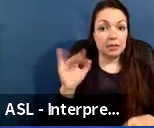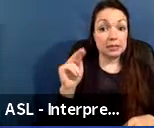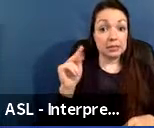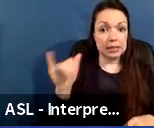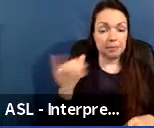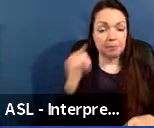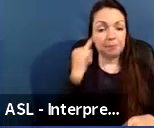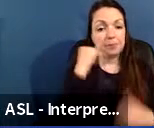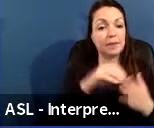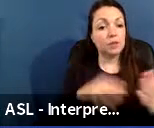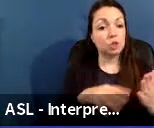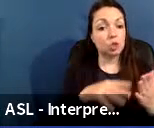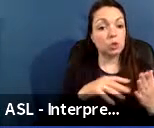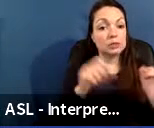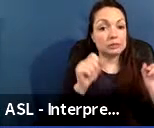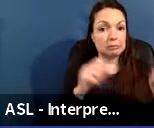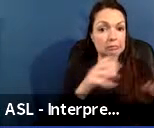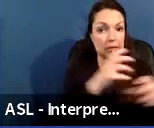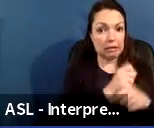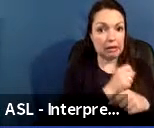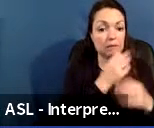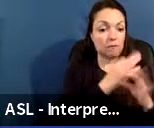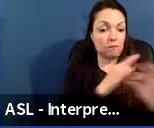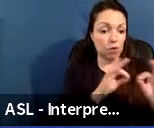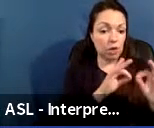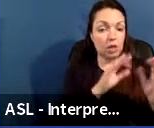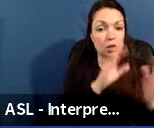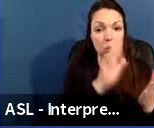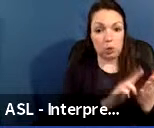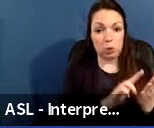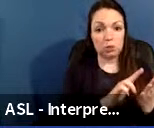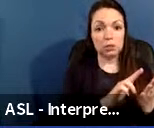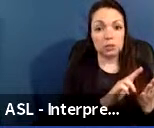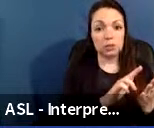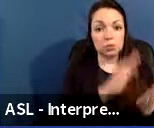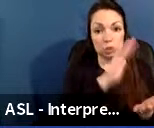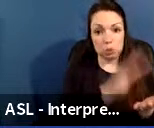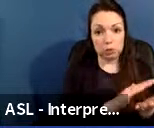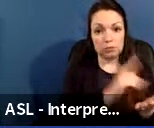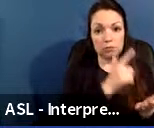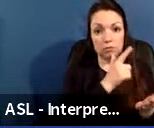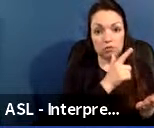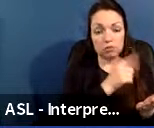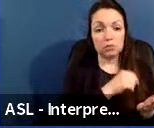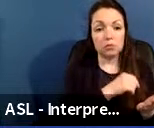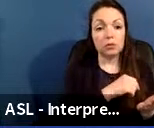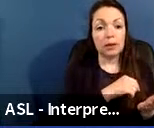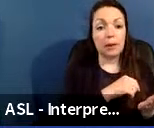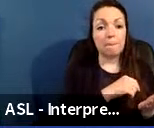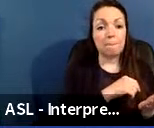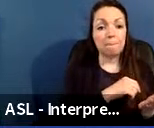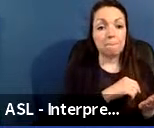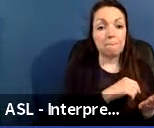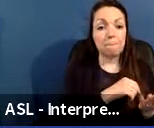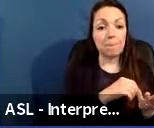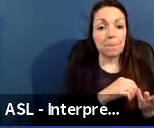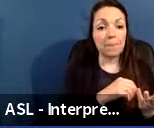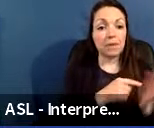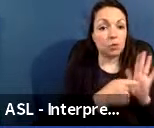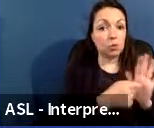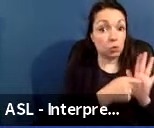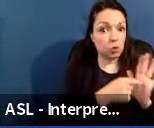are eligible for free and reduced lunch as a proxy measure for whether students or what percent of students are